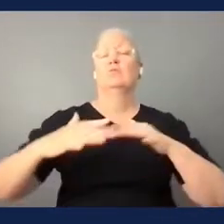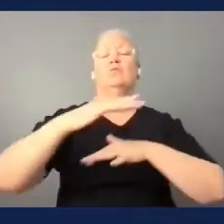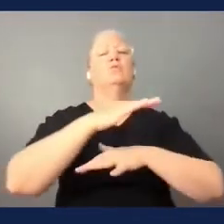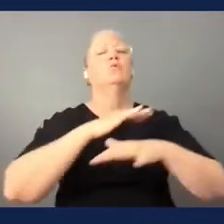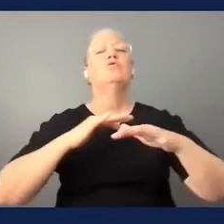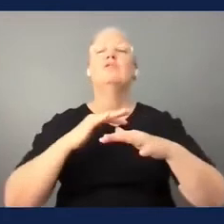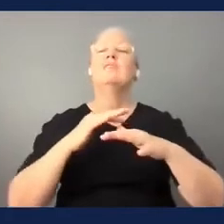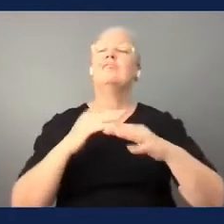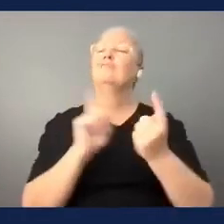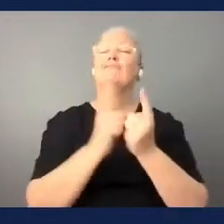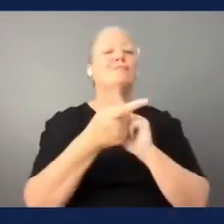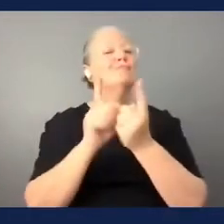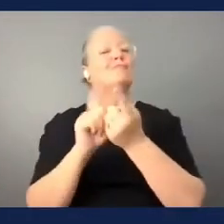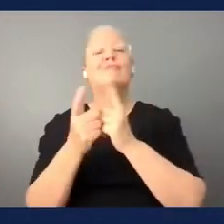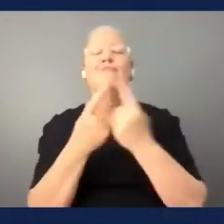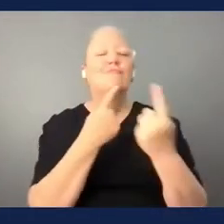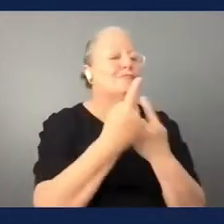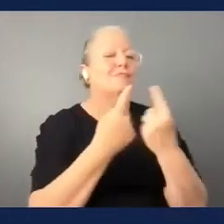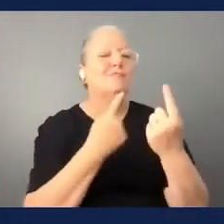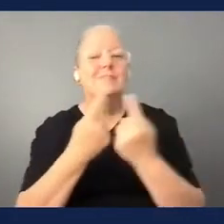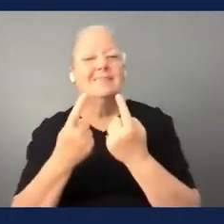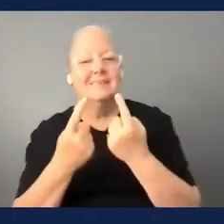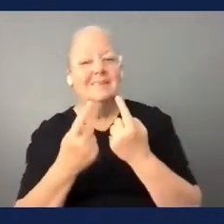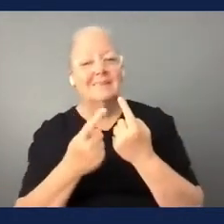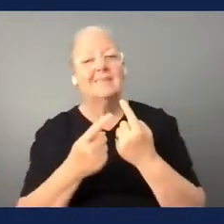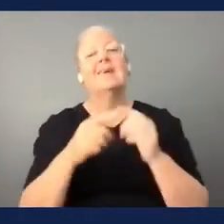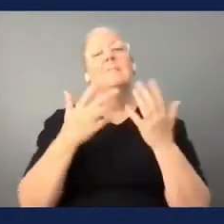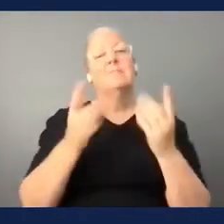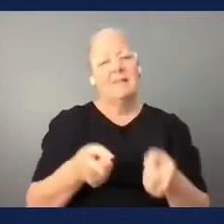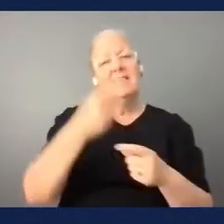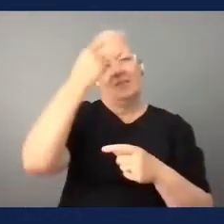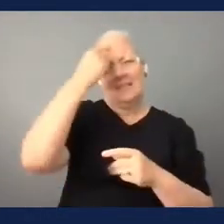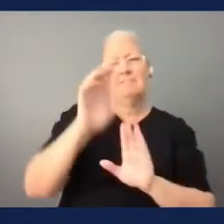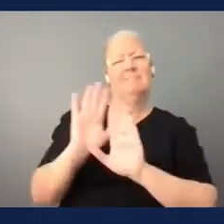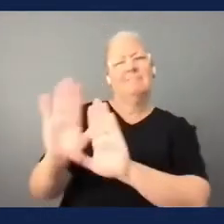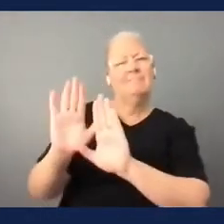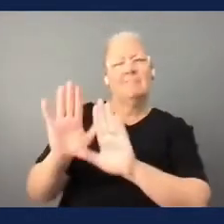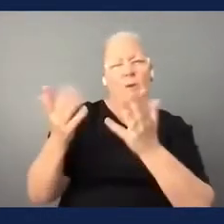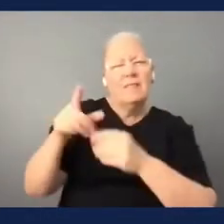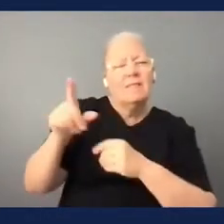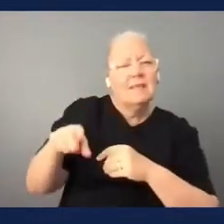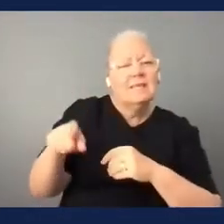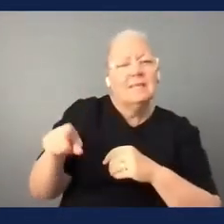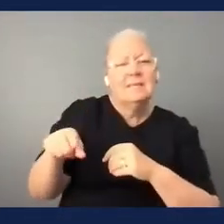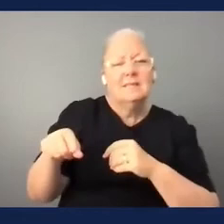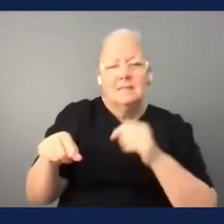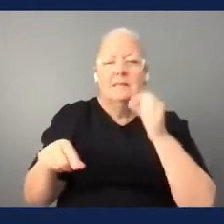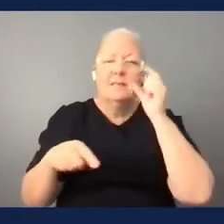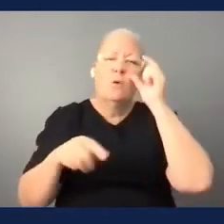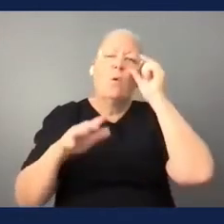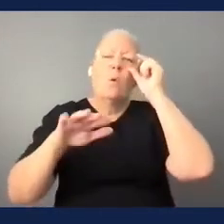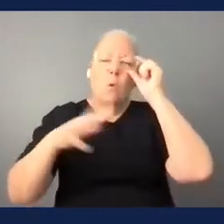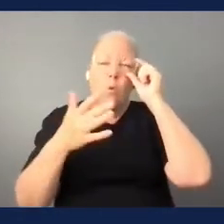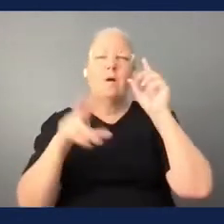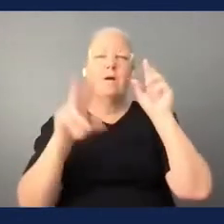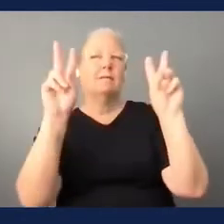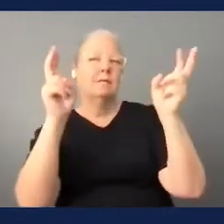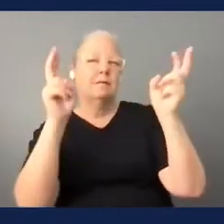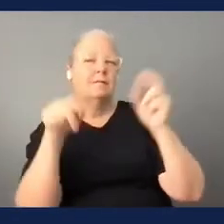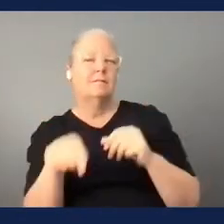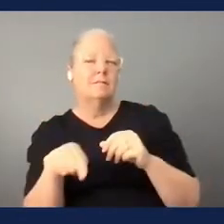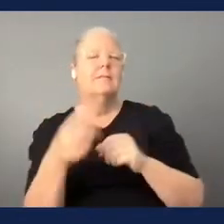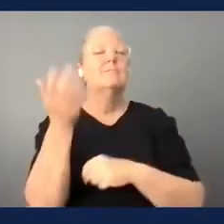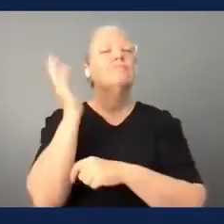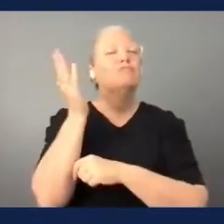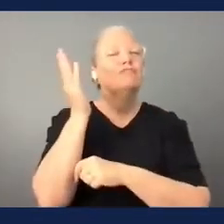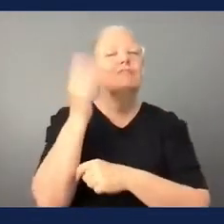should be driven around what they require over time but usually there needs to be a topic behind it so that's really what we're looking